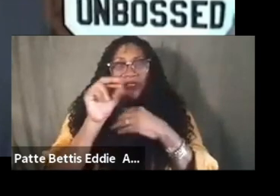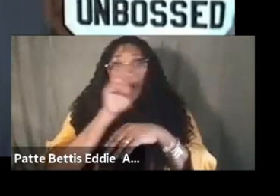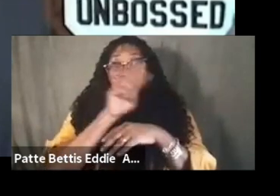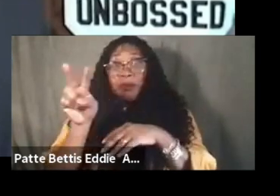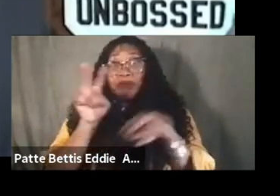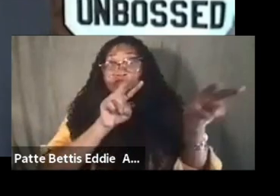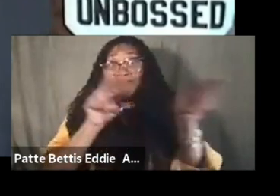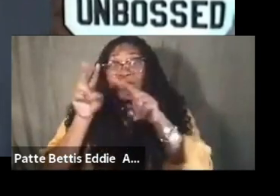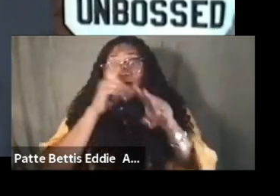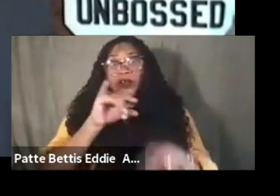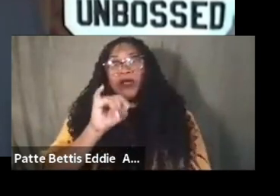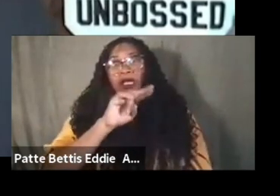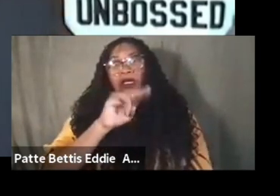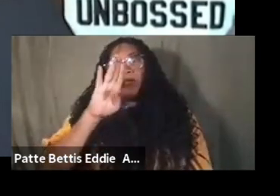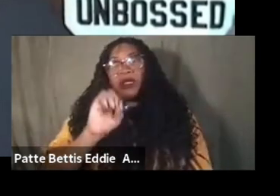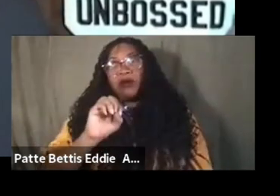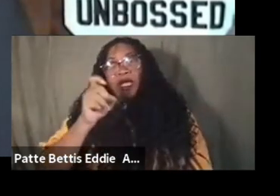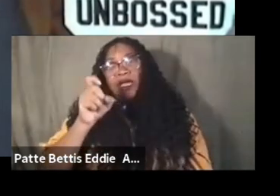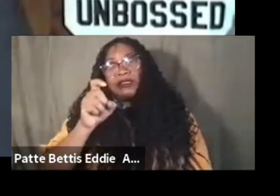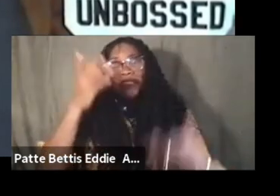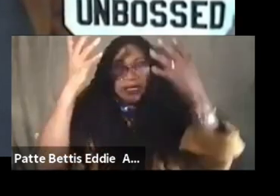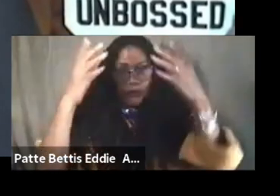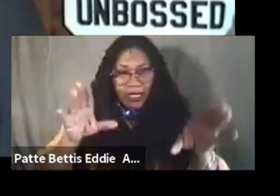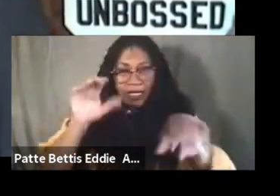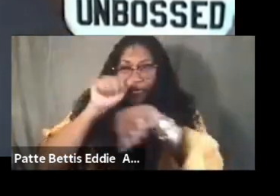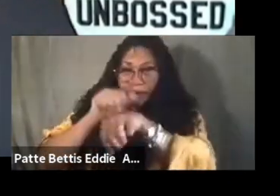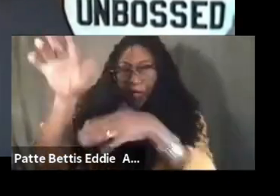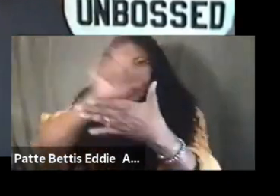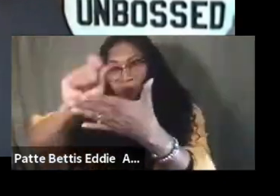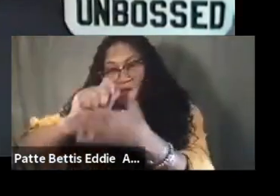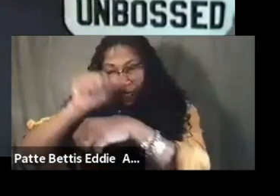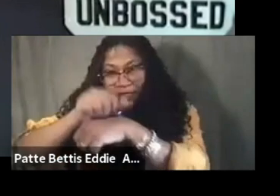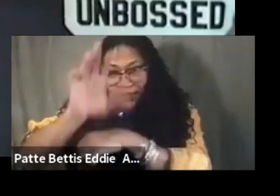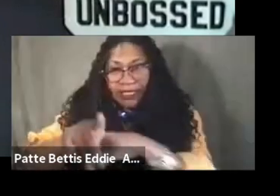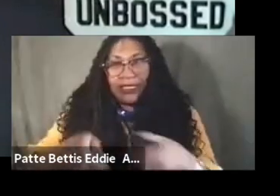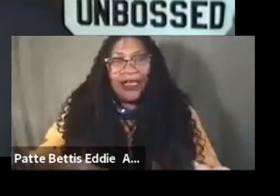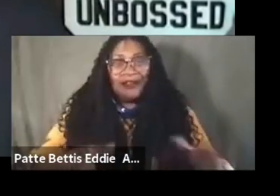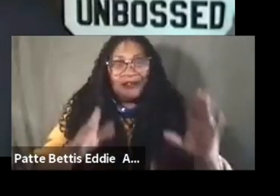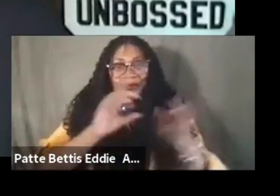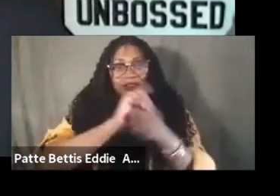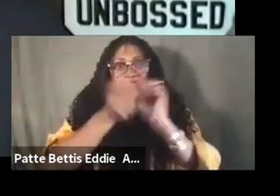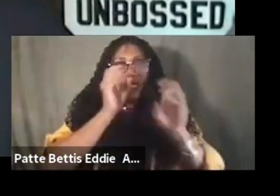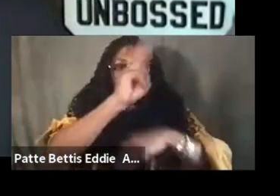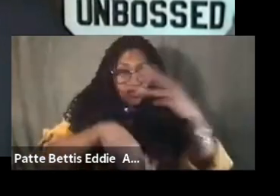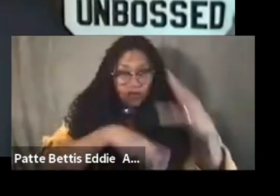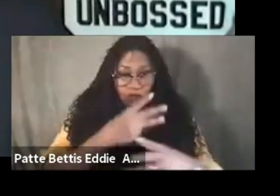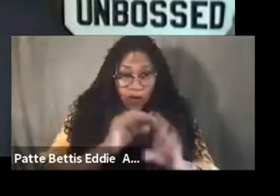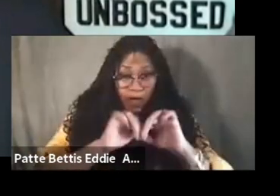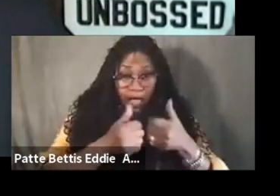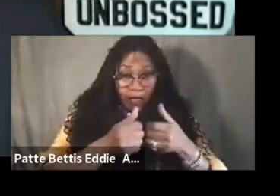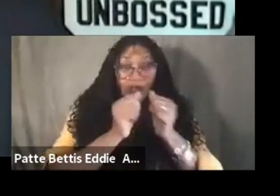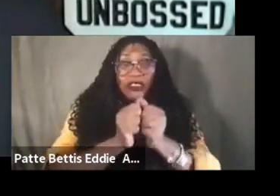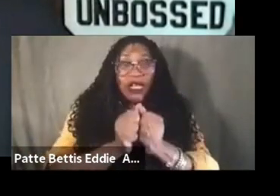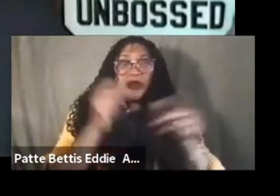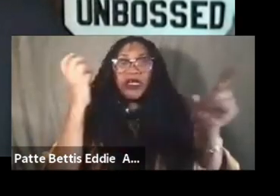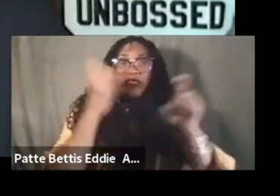that in your inbox and complete the form and send it to us and you know let's change the world together it's hard but we are